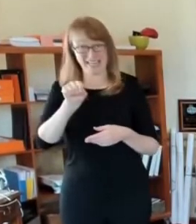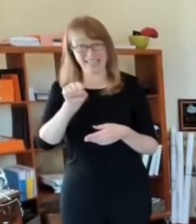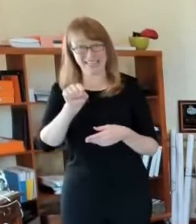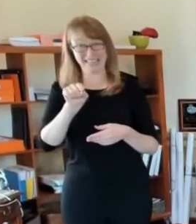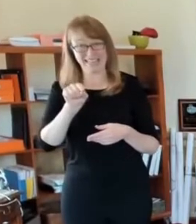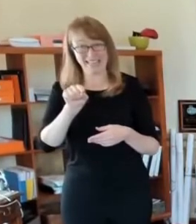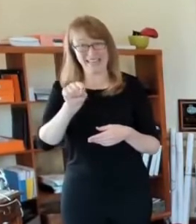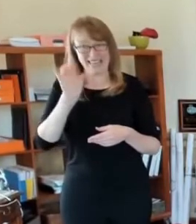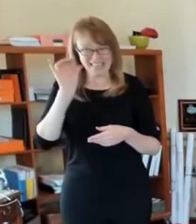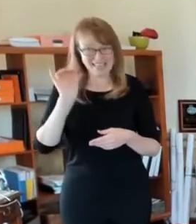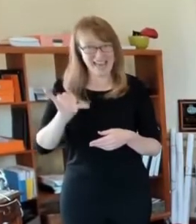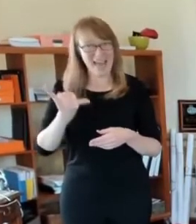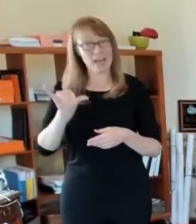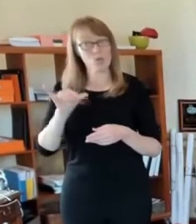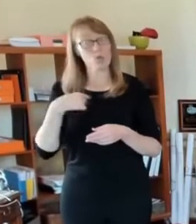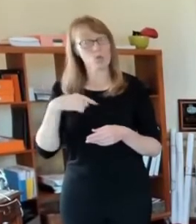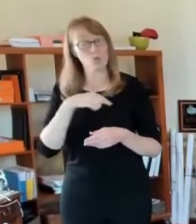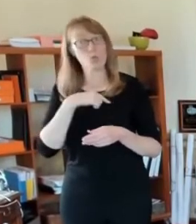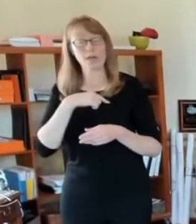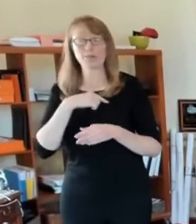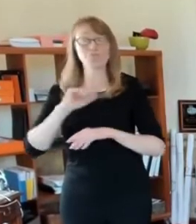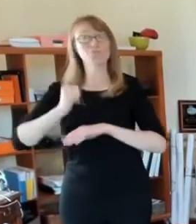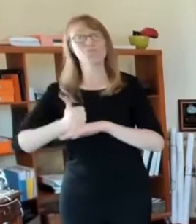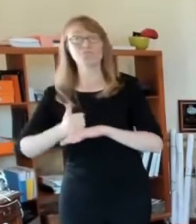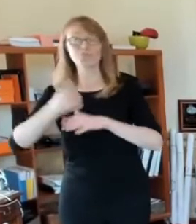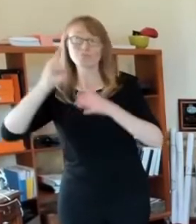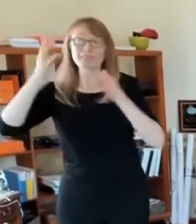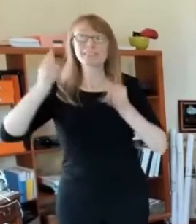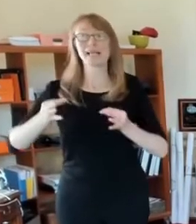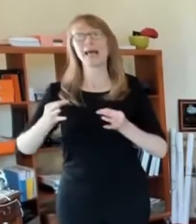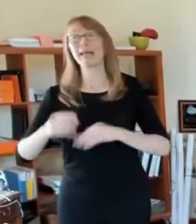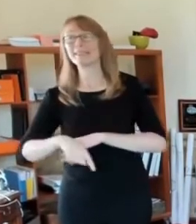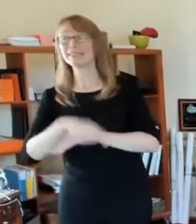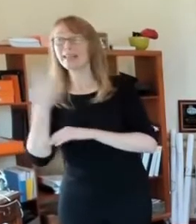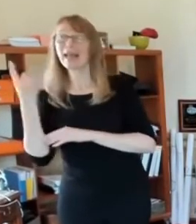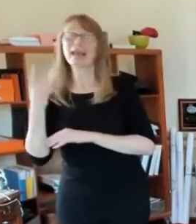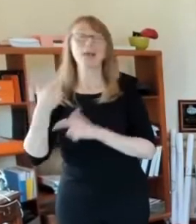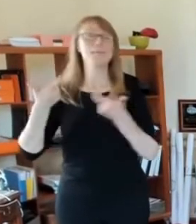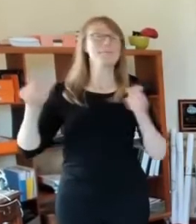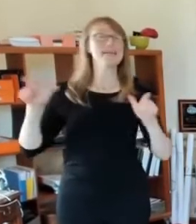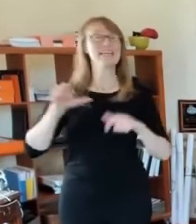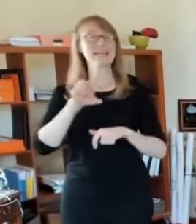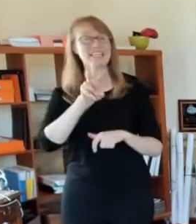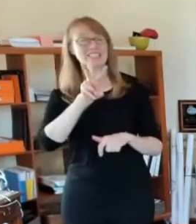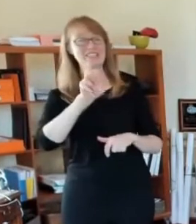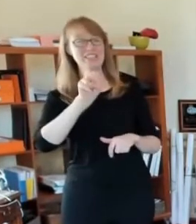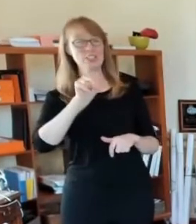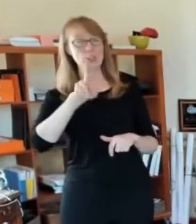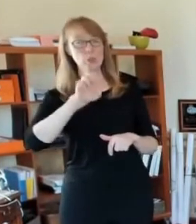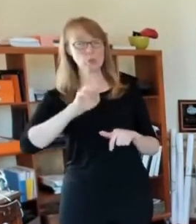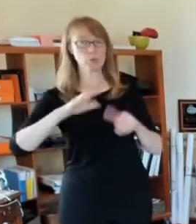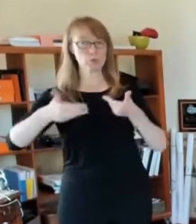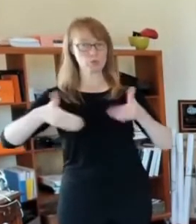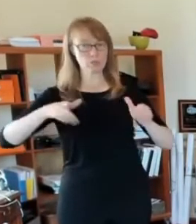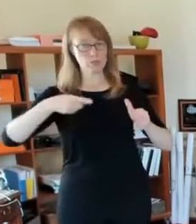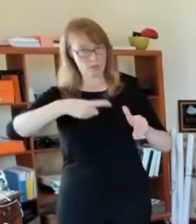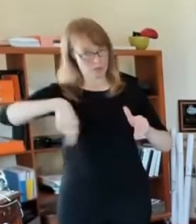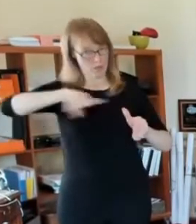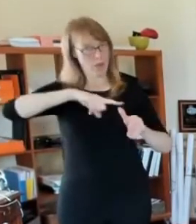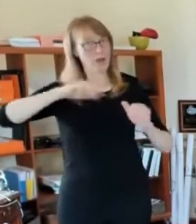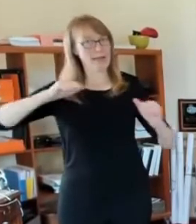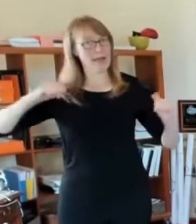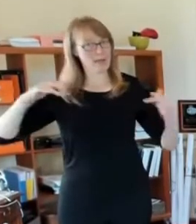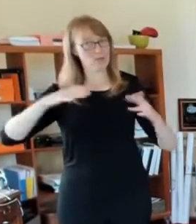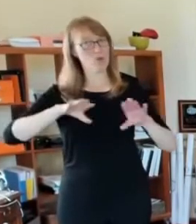our large venues to 100% capacity as long as they could continue to socially distance and wear masks.